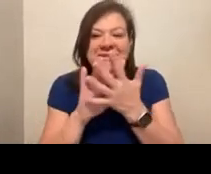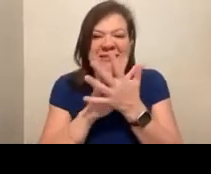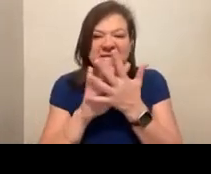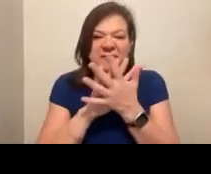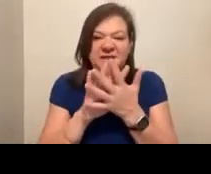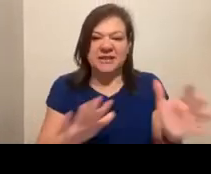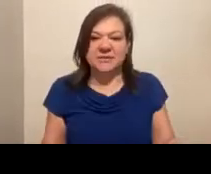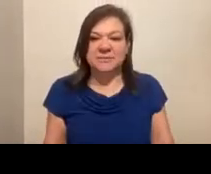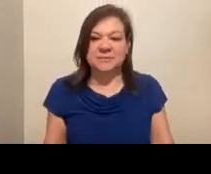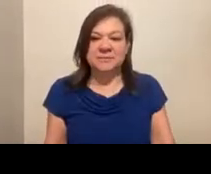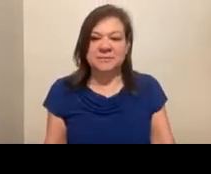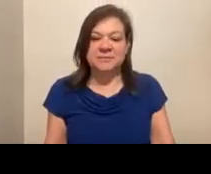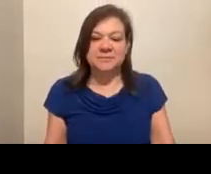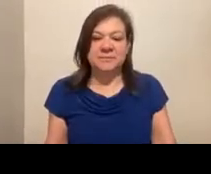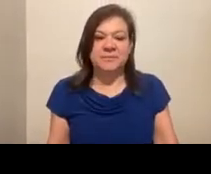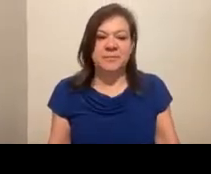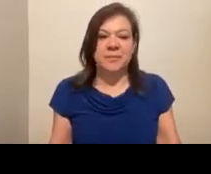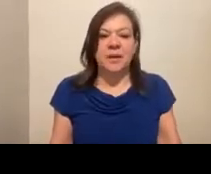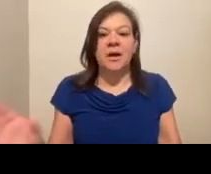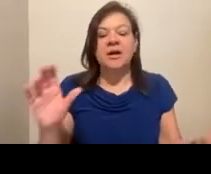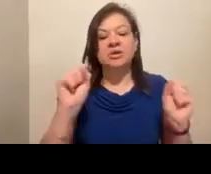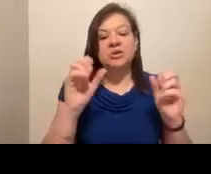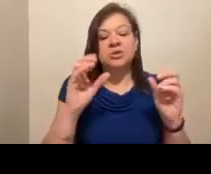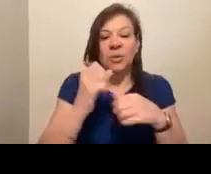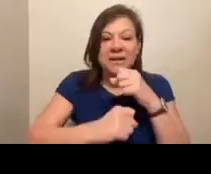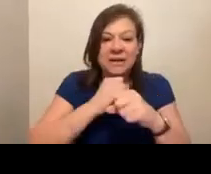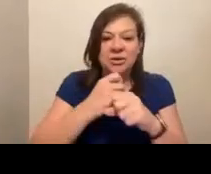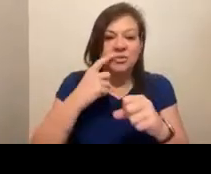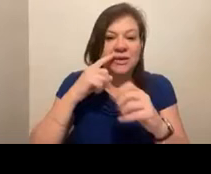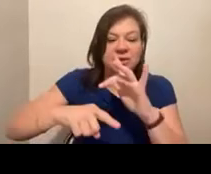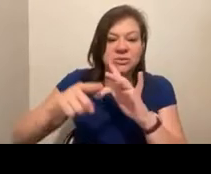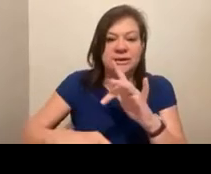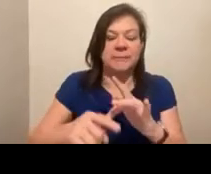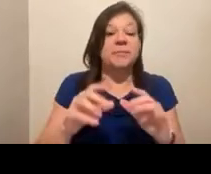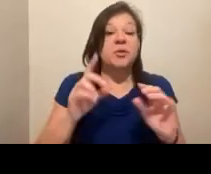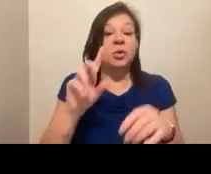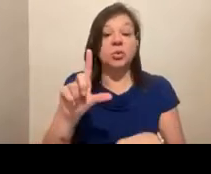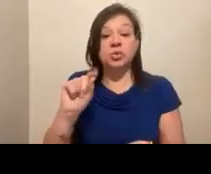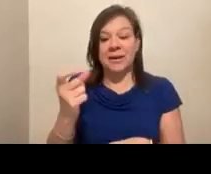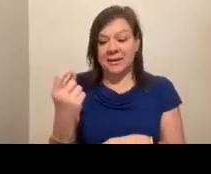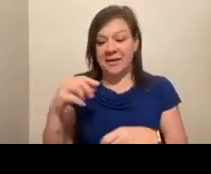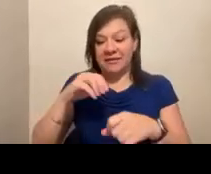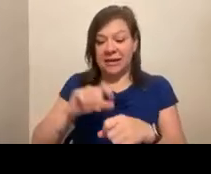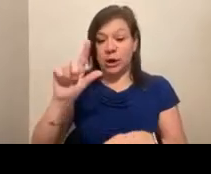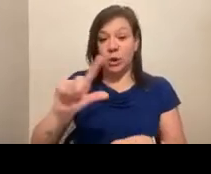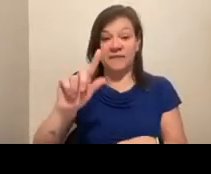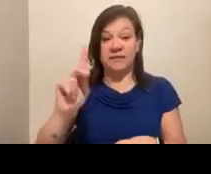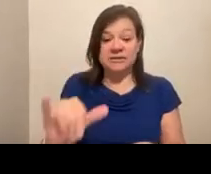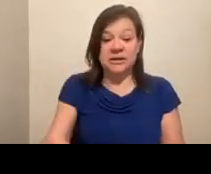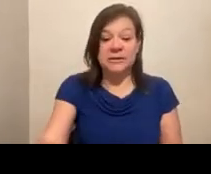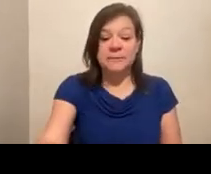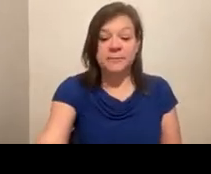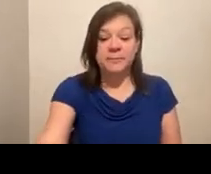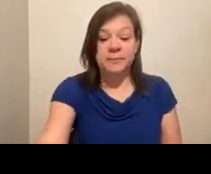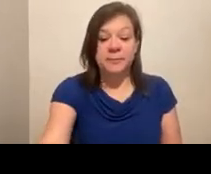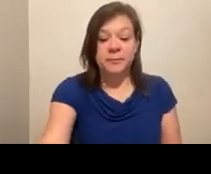COVID. But in the years that we had to skip, unfortunately, but so 2011 in Louisville, Kentucky. I also was